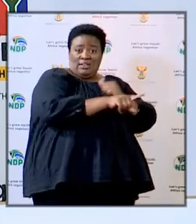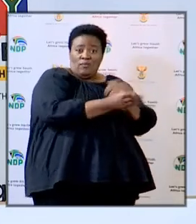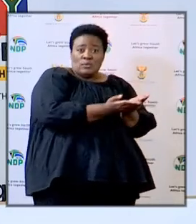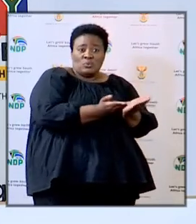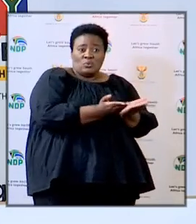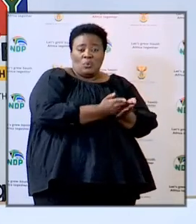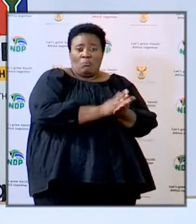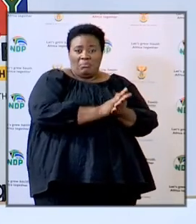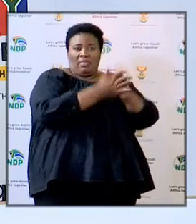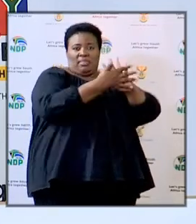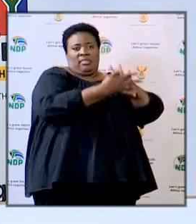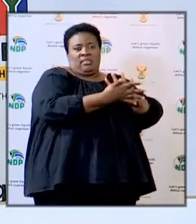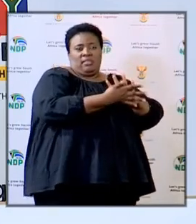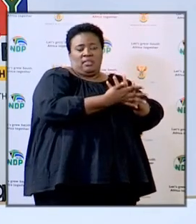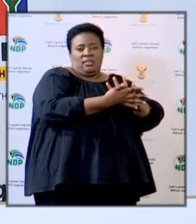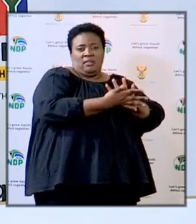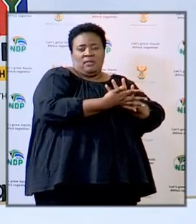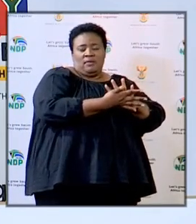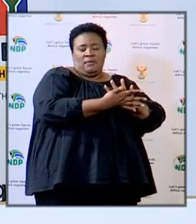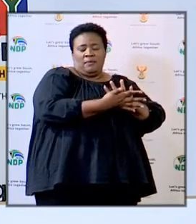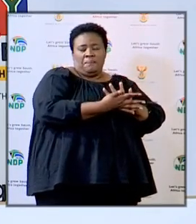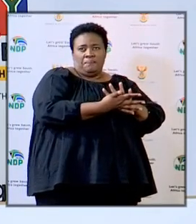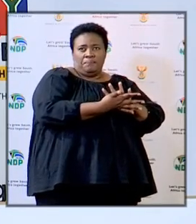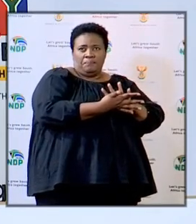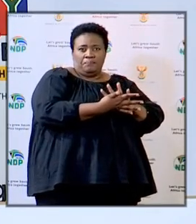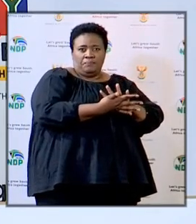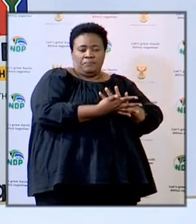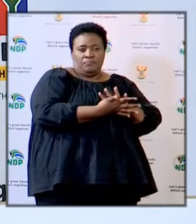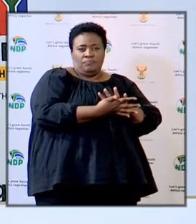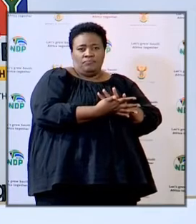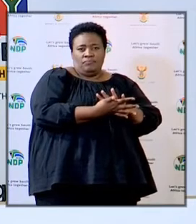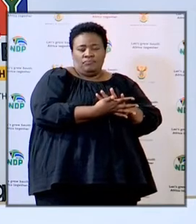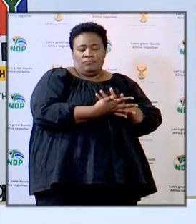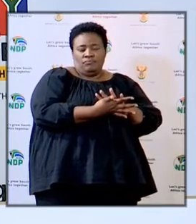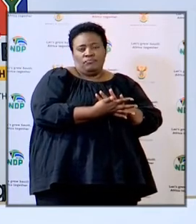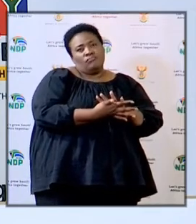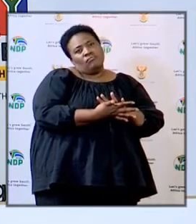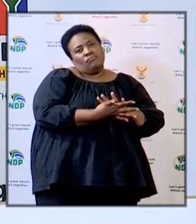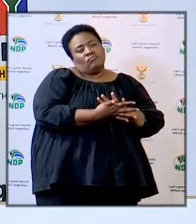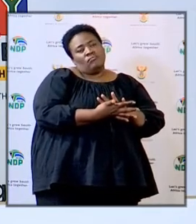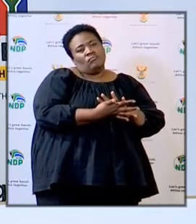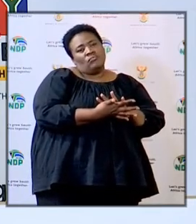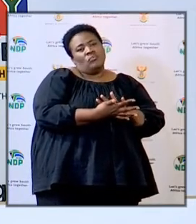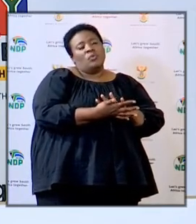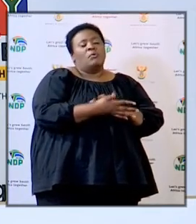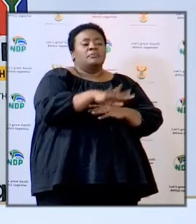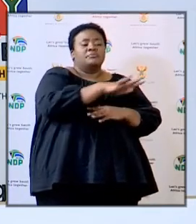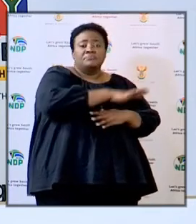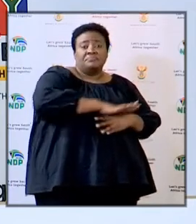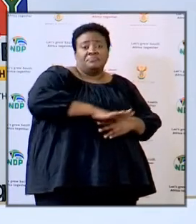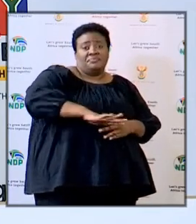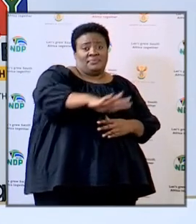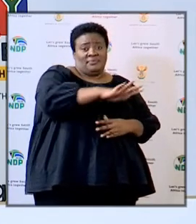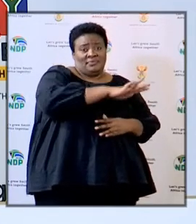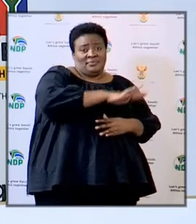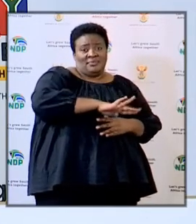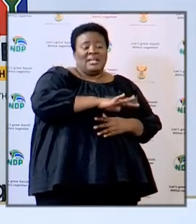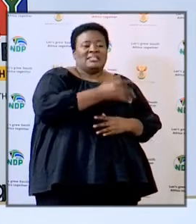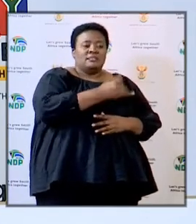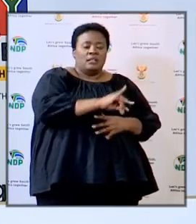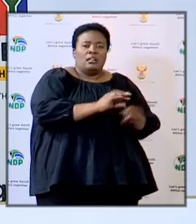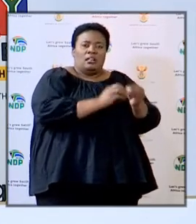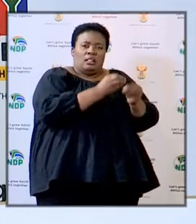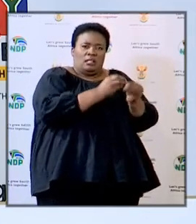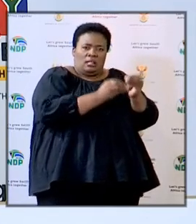because the big portion of the physical facility is